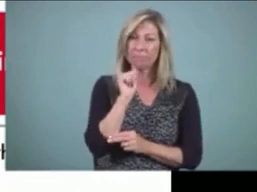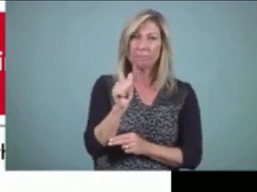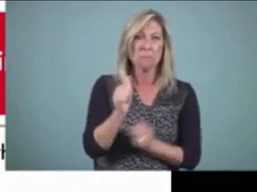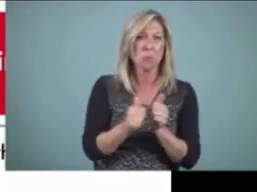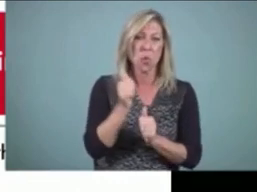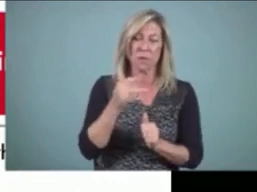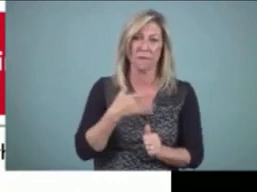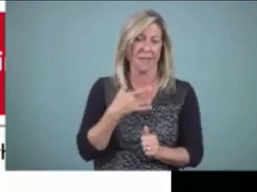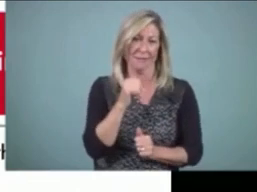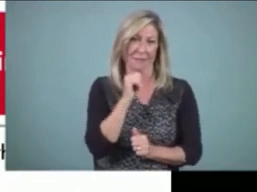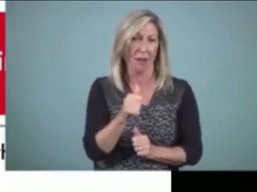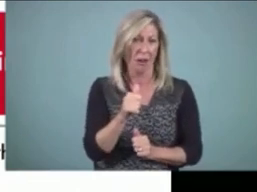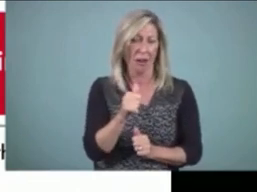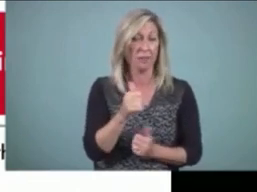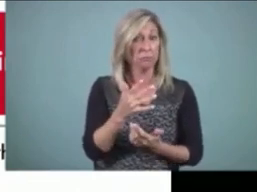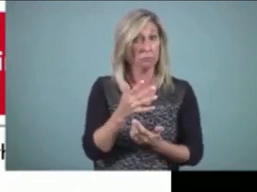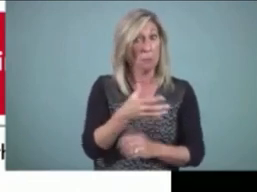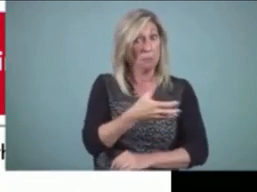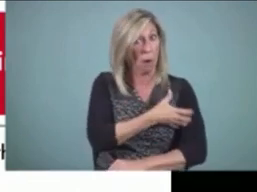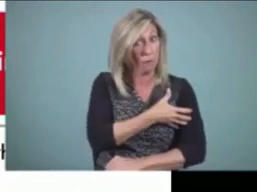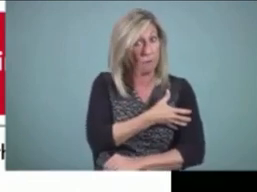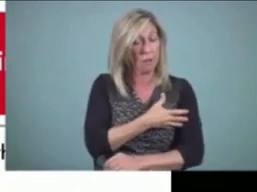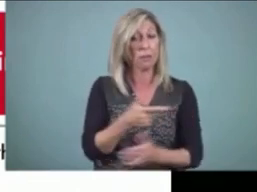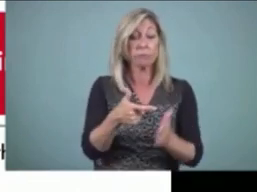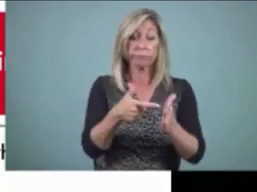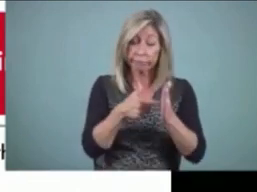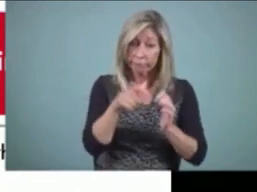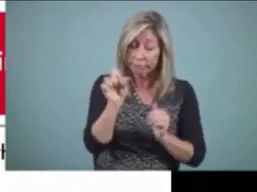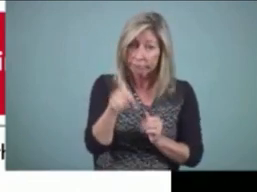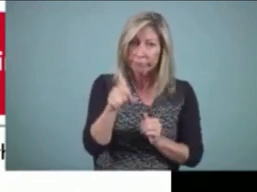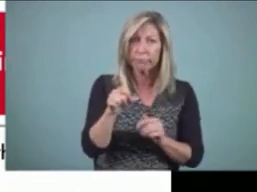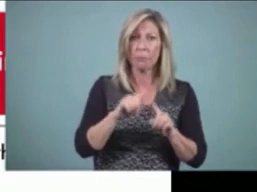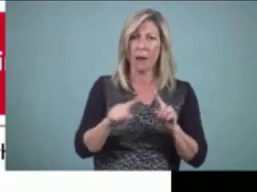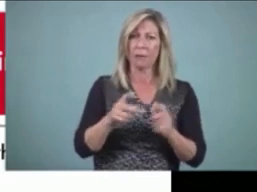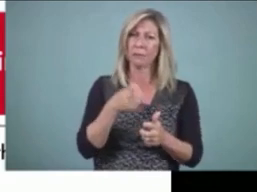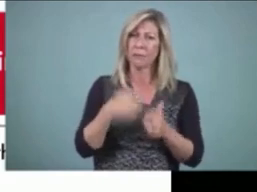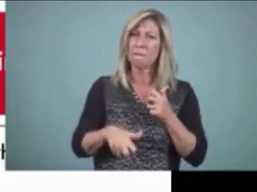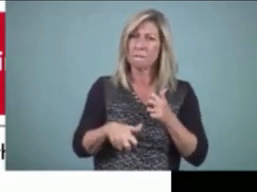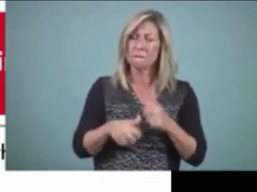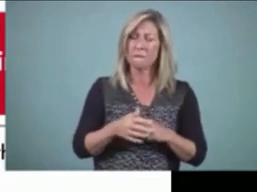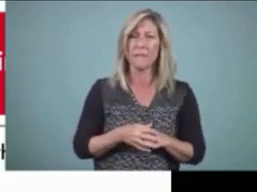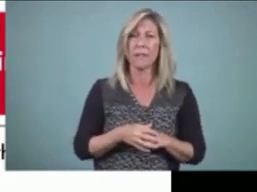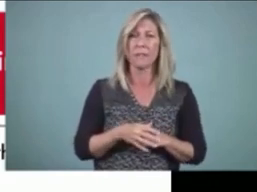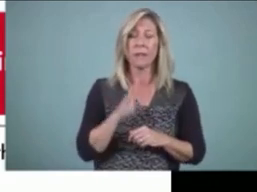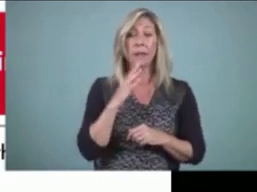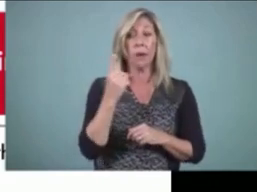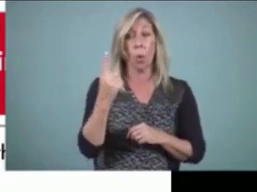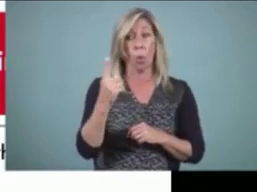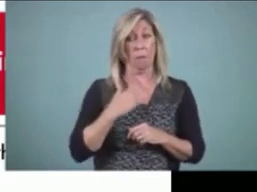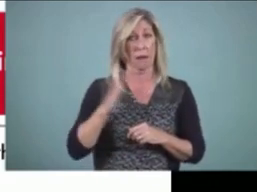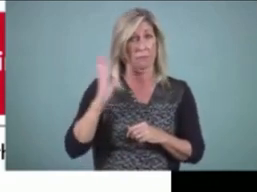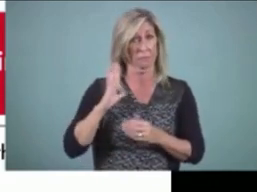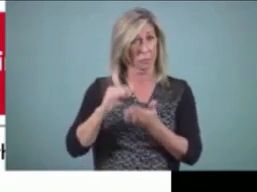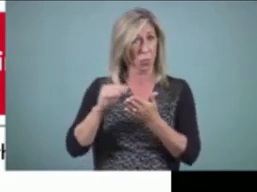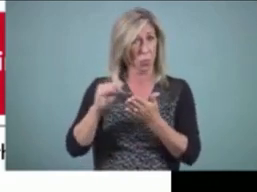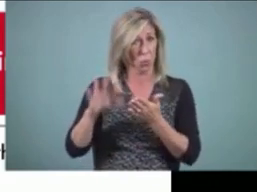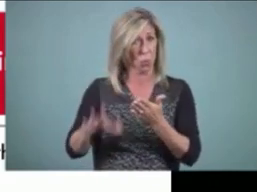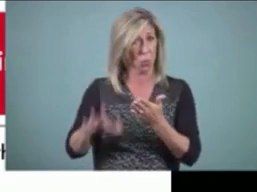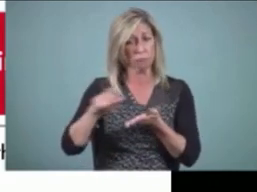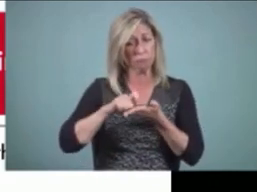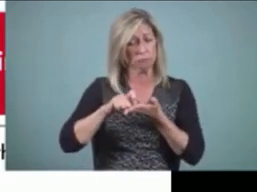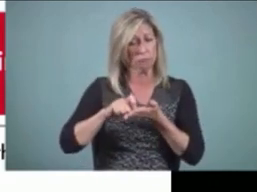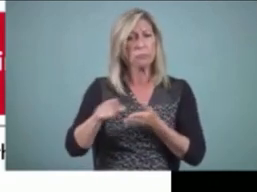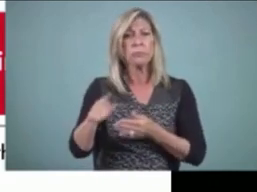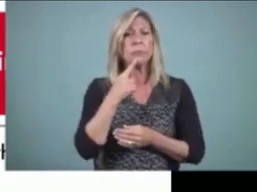difficult. As one of my deaf student writers said, when I read the English, I only need to figure out